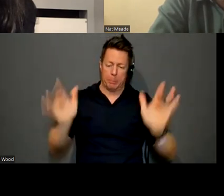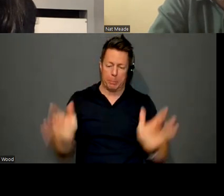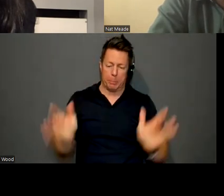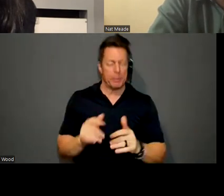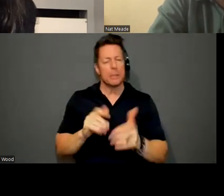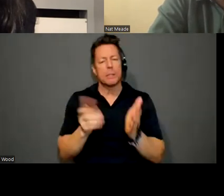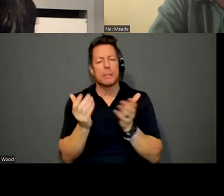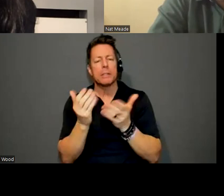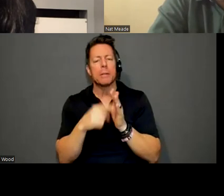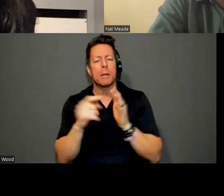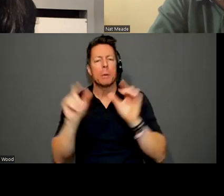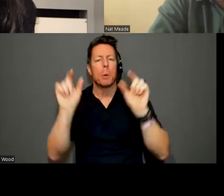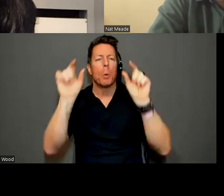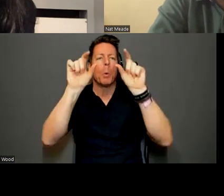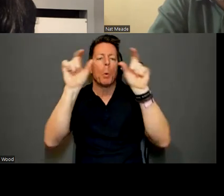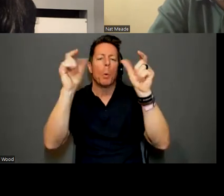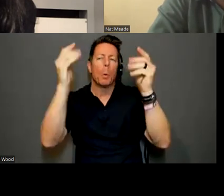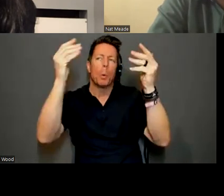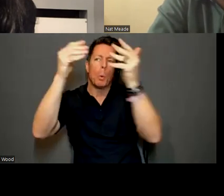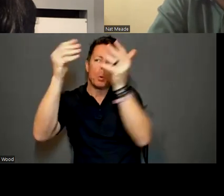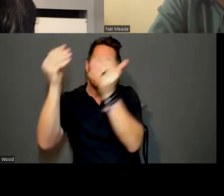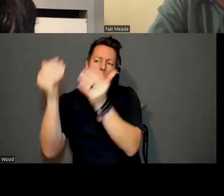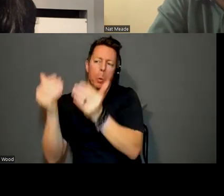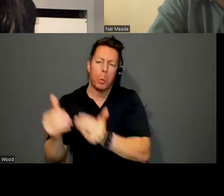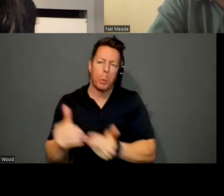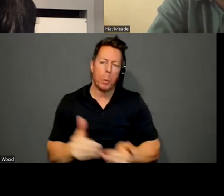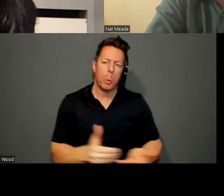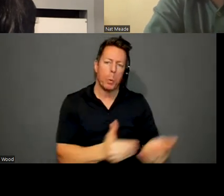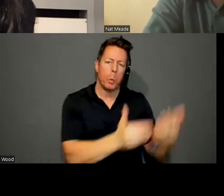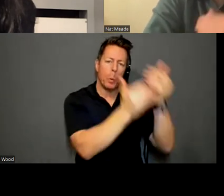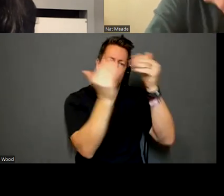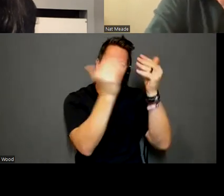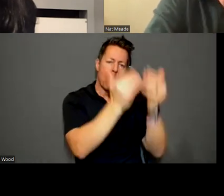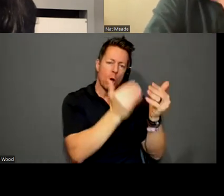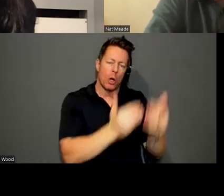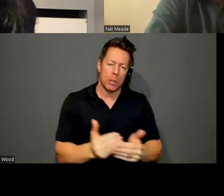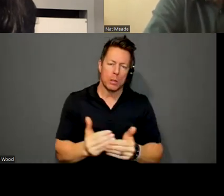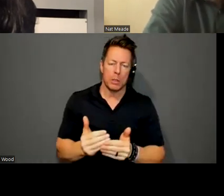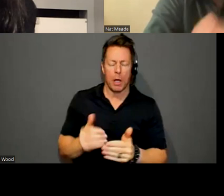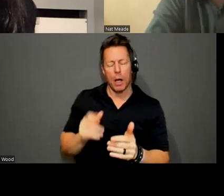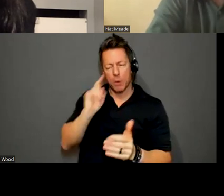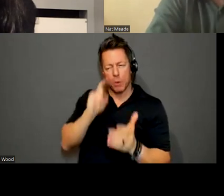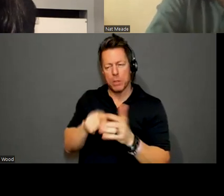everything rounded in a particular way, which I found interesting. Well, thanks. Yeah,